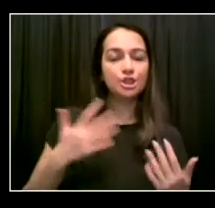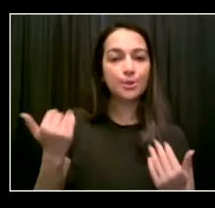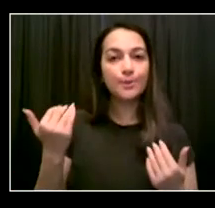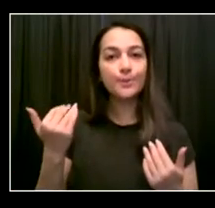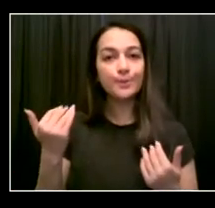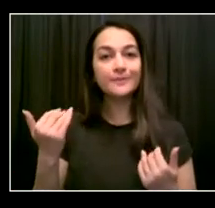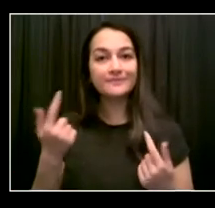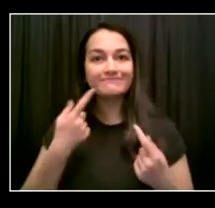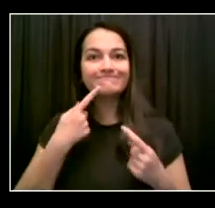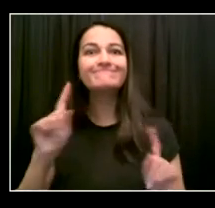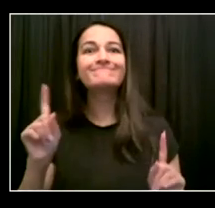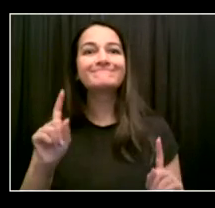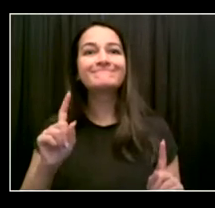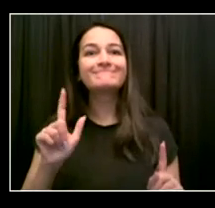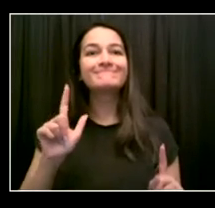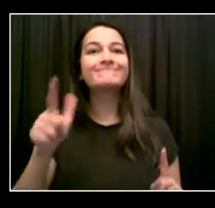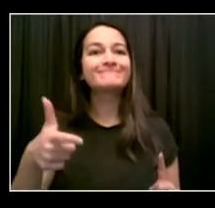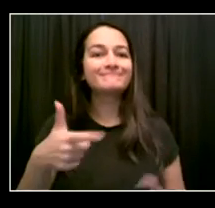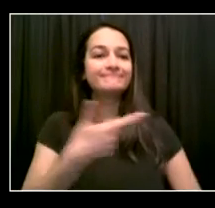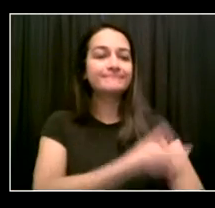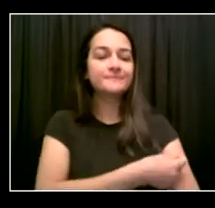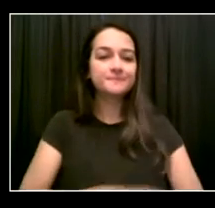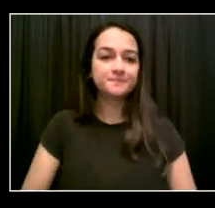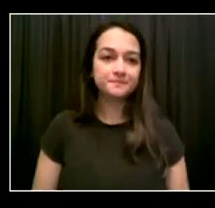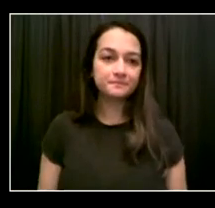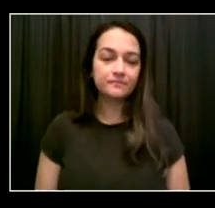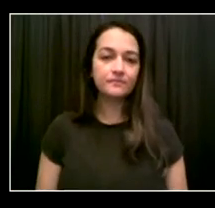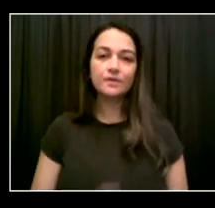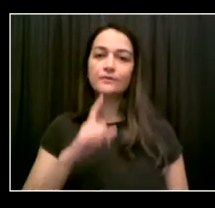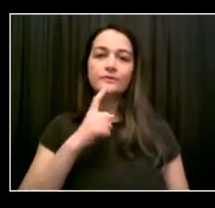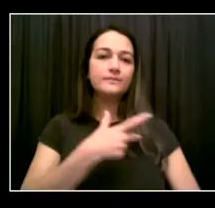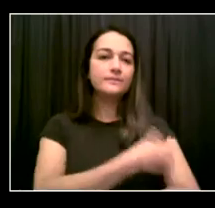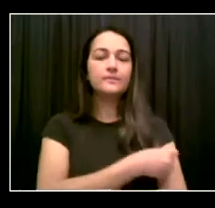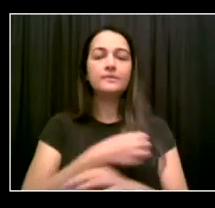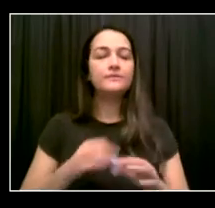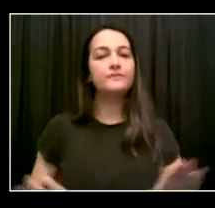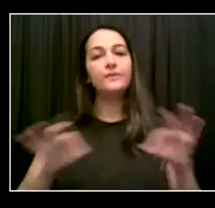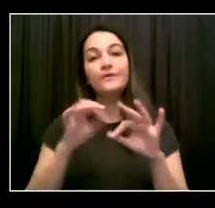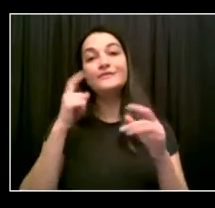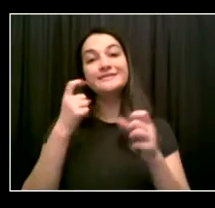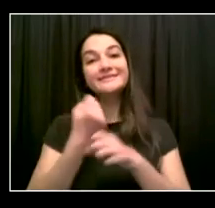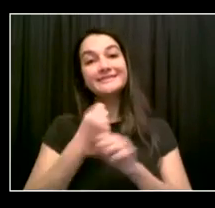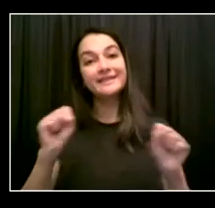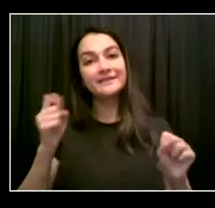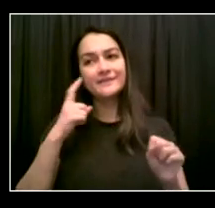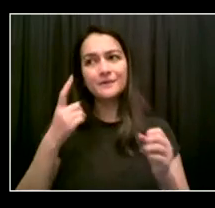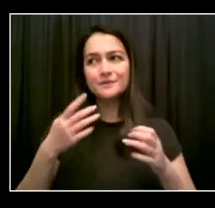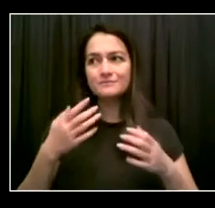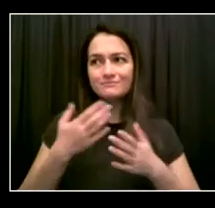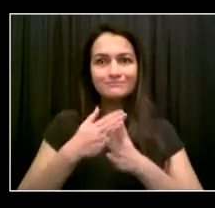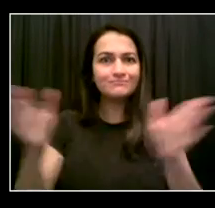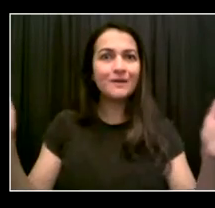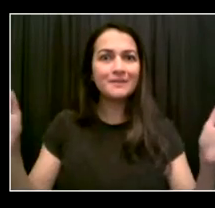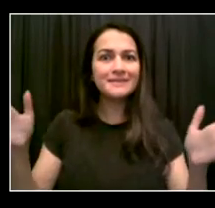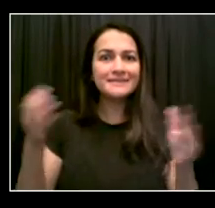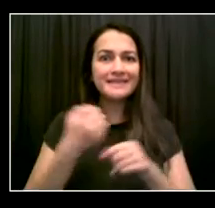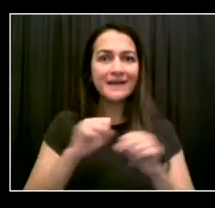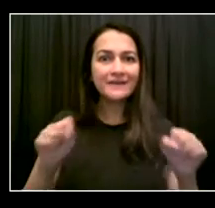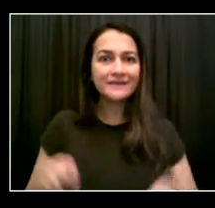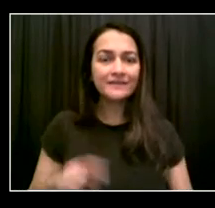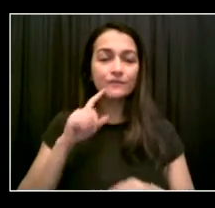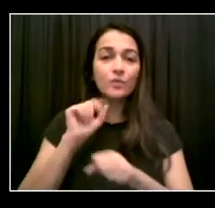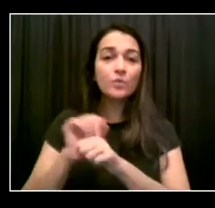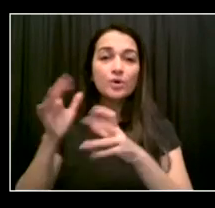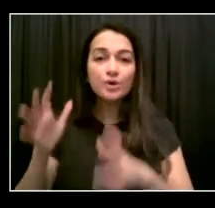for our staff family to work in and for our guests to enjoy. We're a family restaurant. We